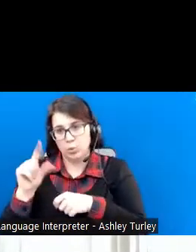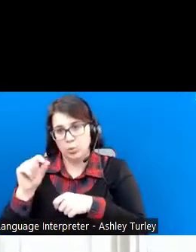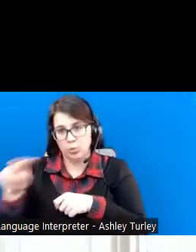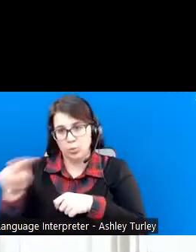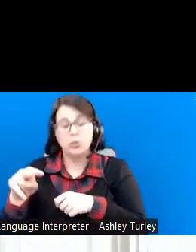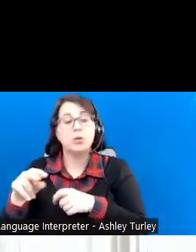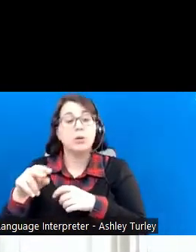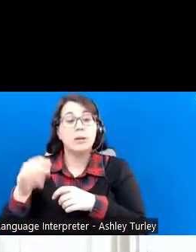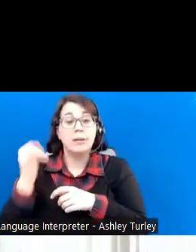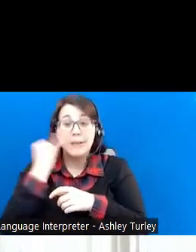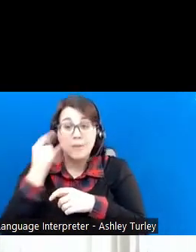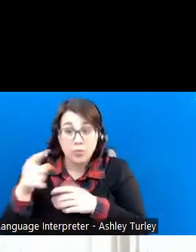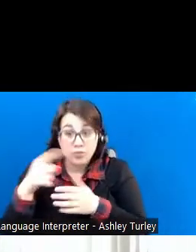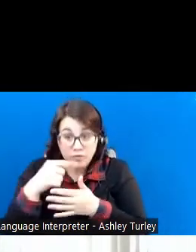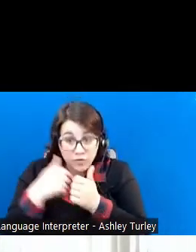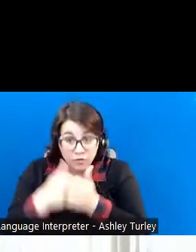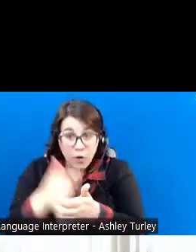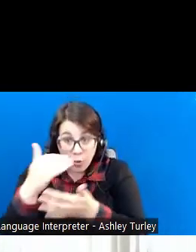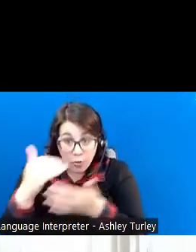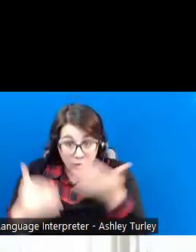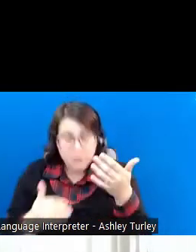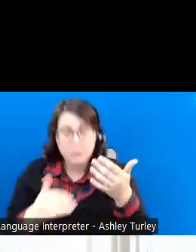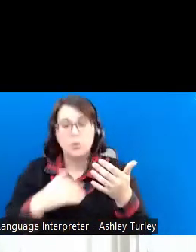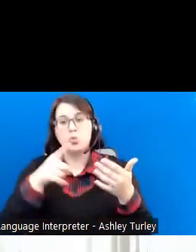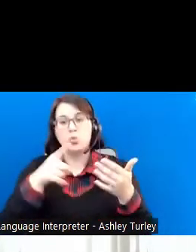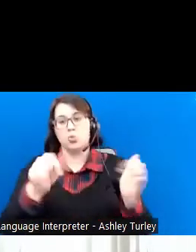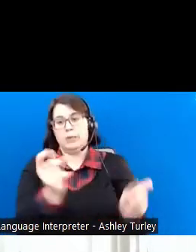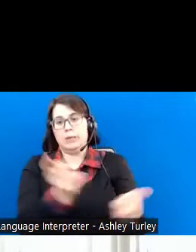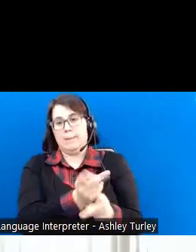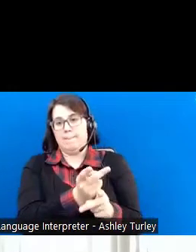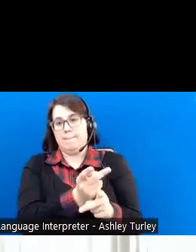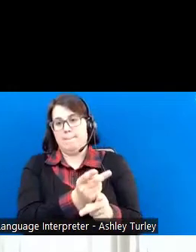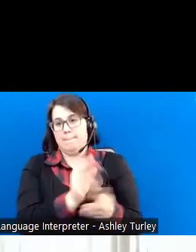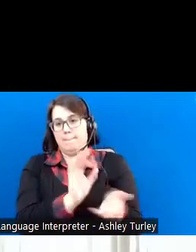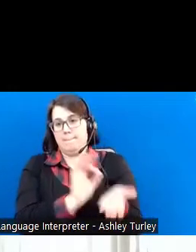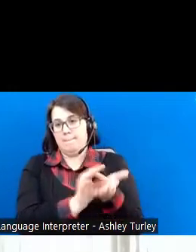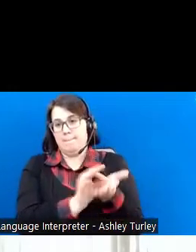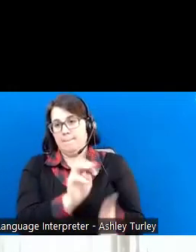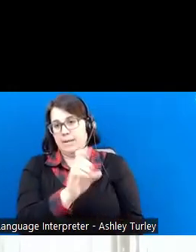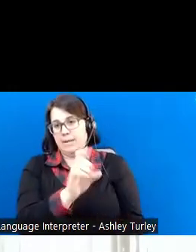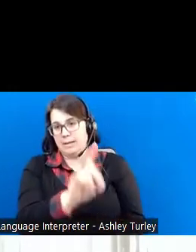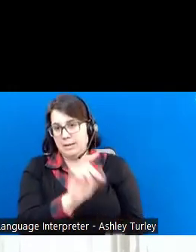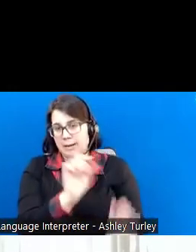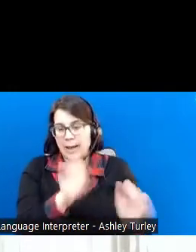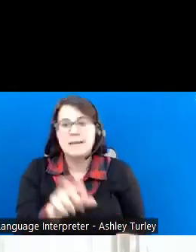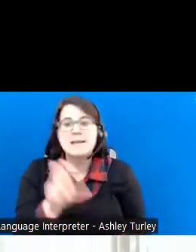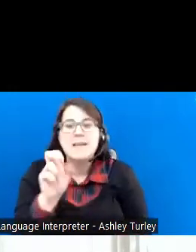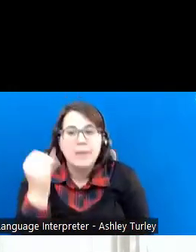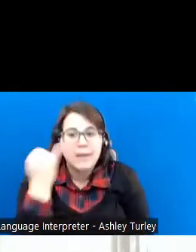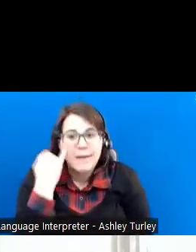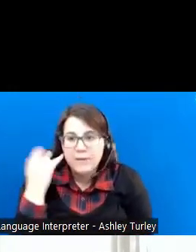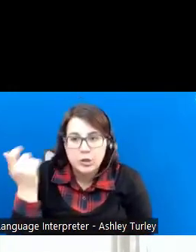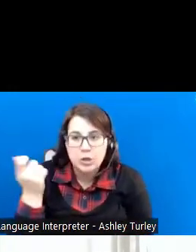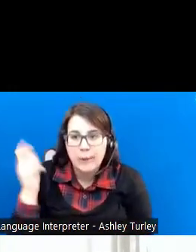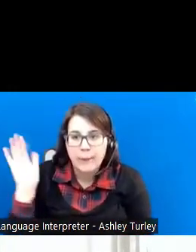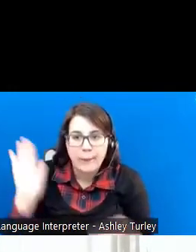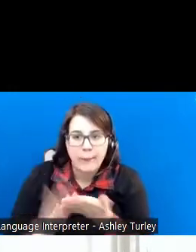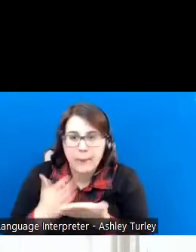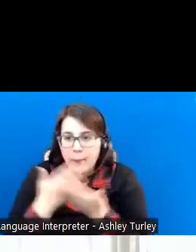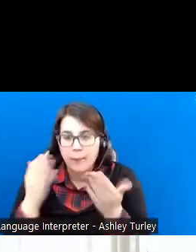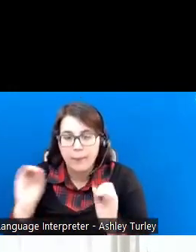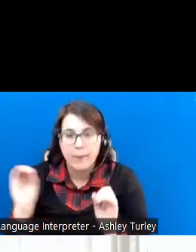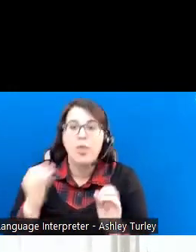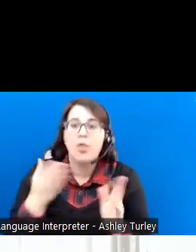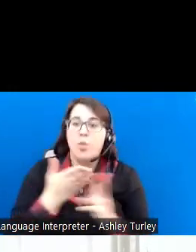You can keep Medicaid, even if you're not getting a check from Social Security, through a program